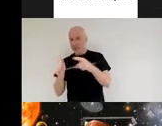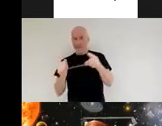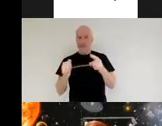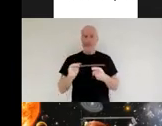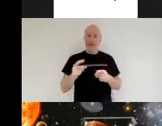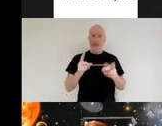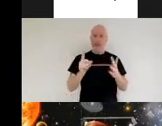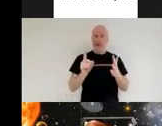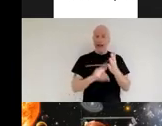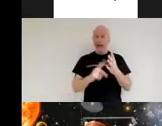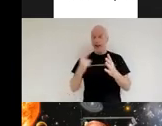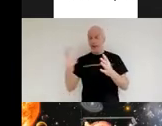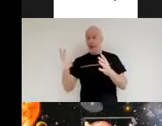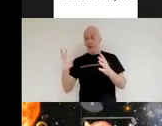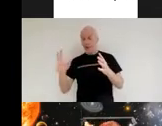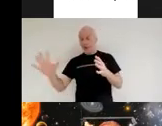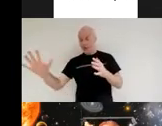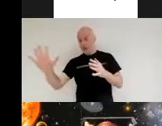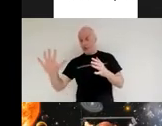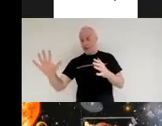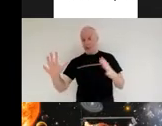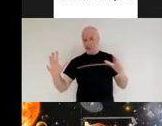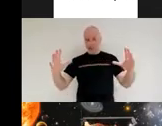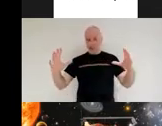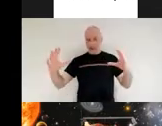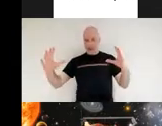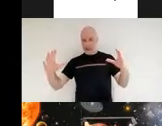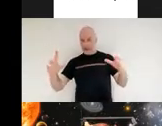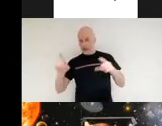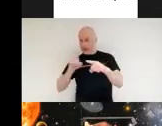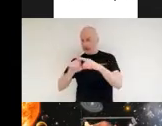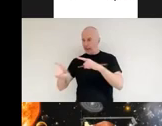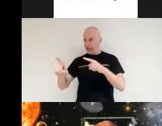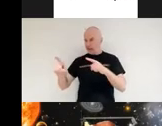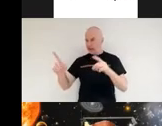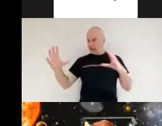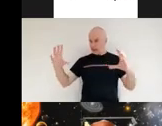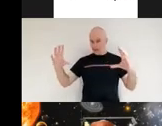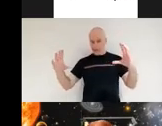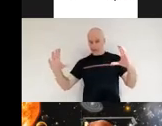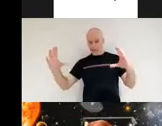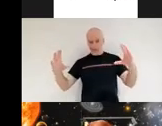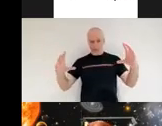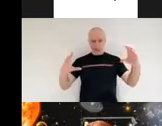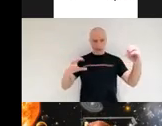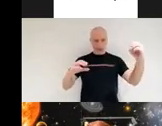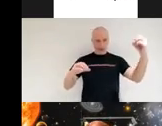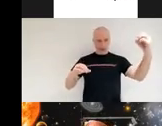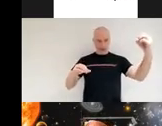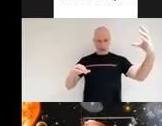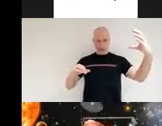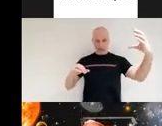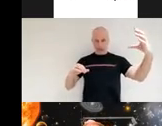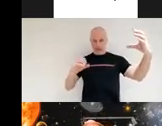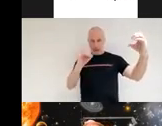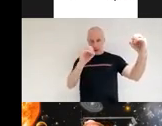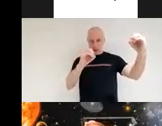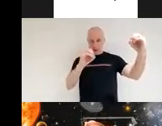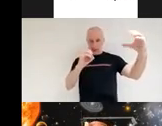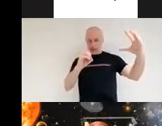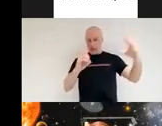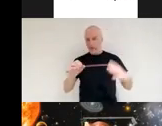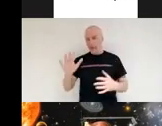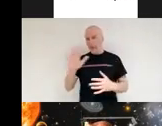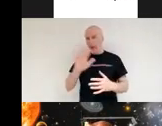lagrange point this is a very special point in space that we've sent several missions to in the past it's about one and a half million